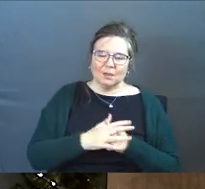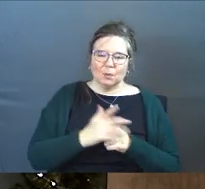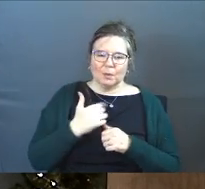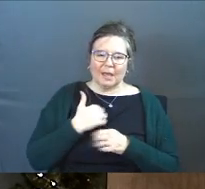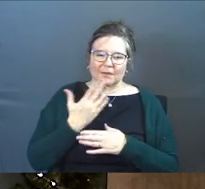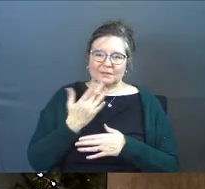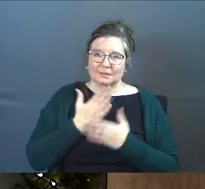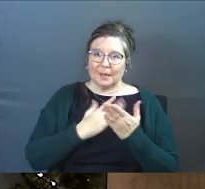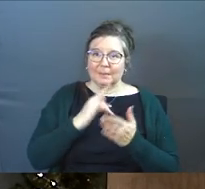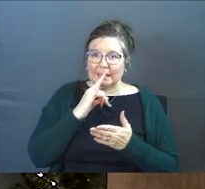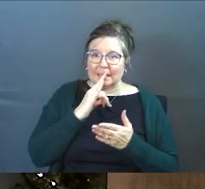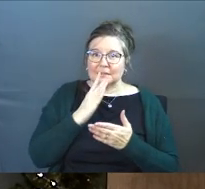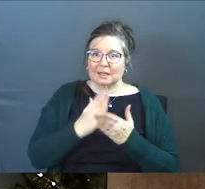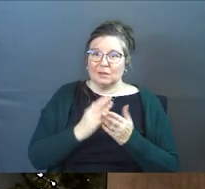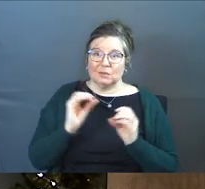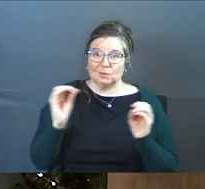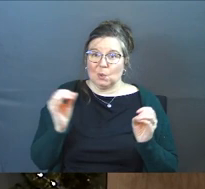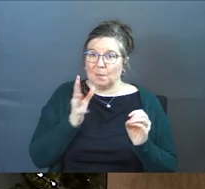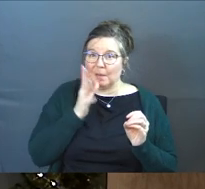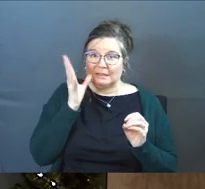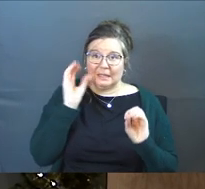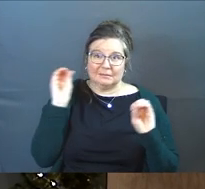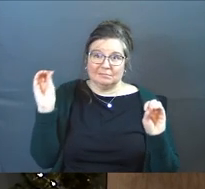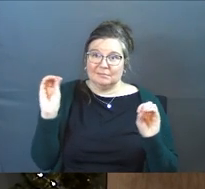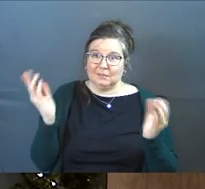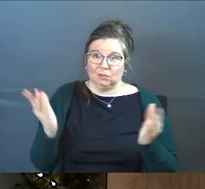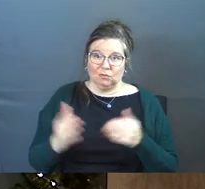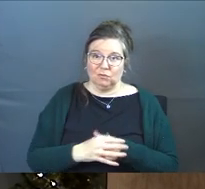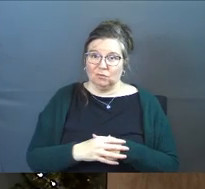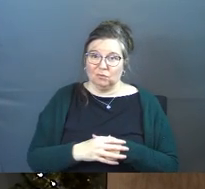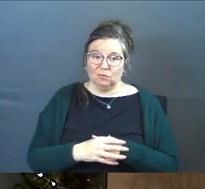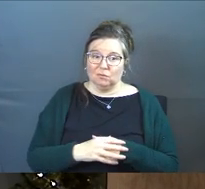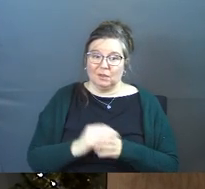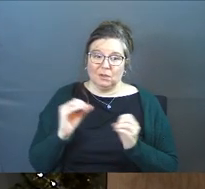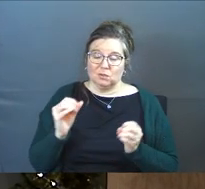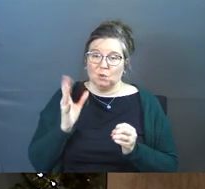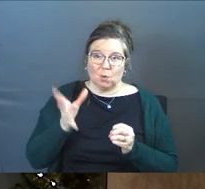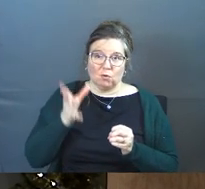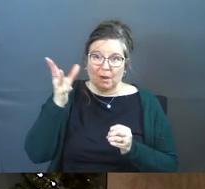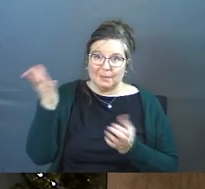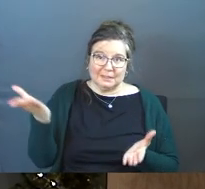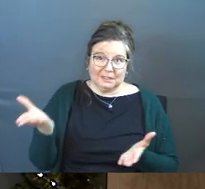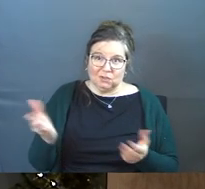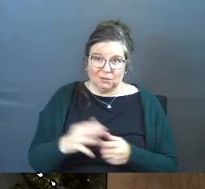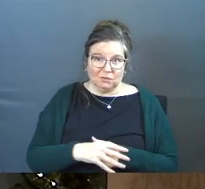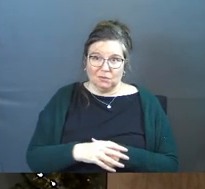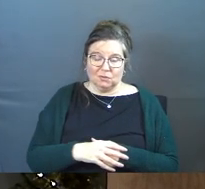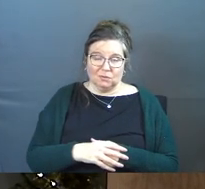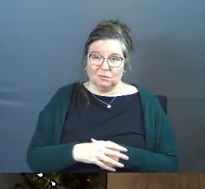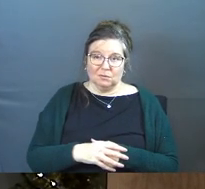we've got some kids and there's there's no moms and dads and there's no grandmas and grandmas